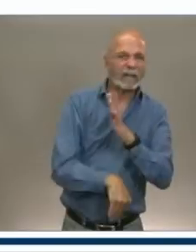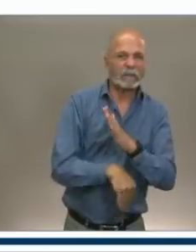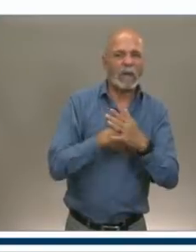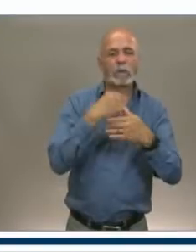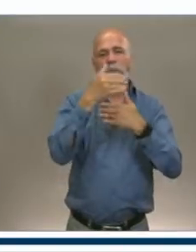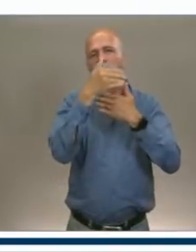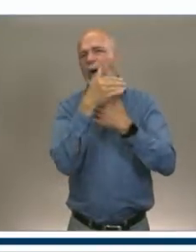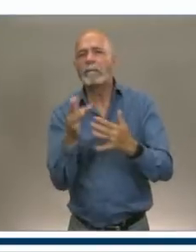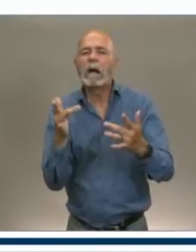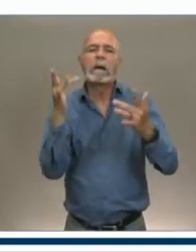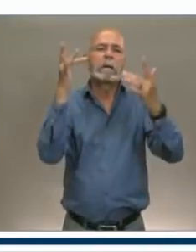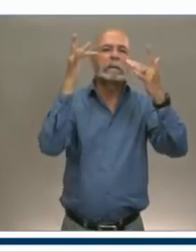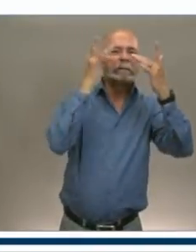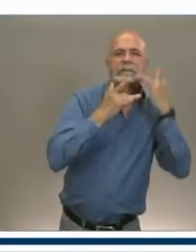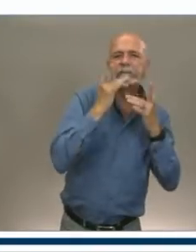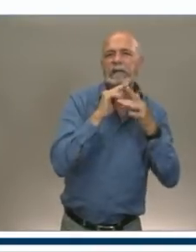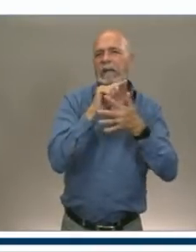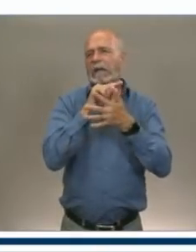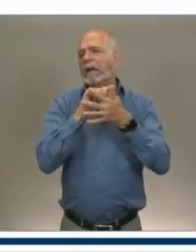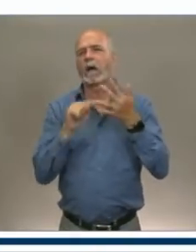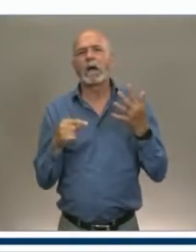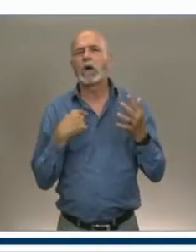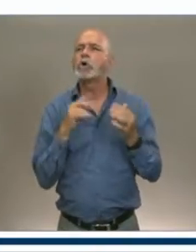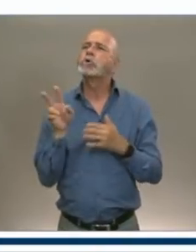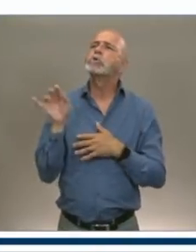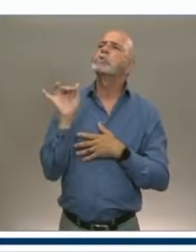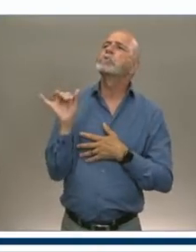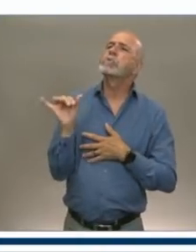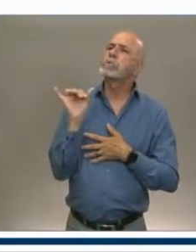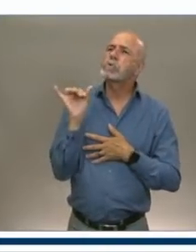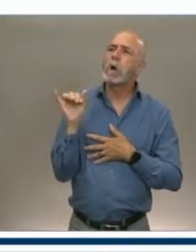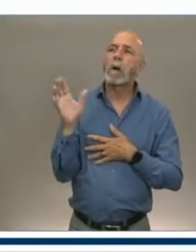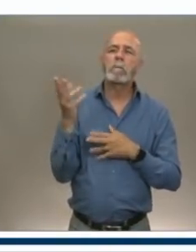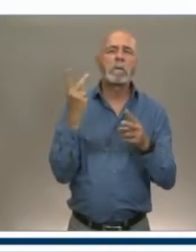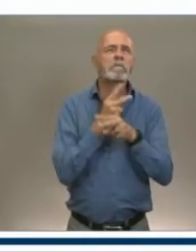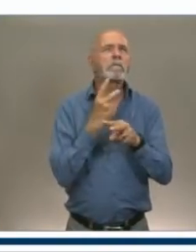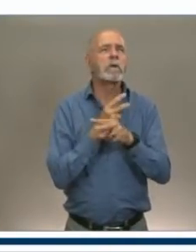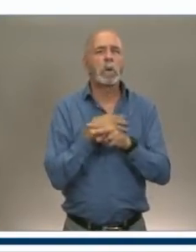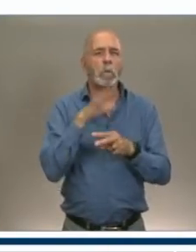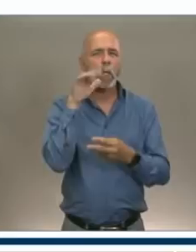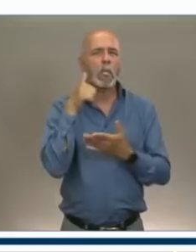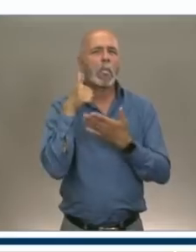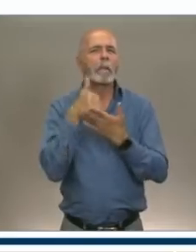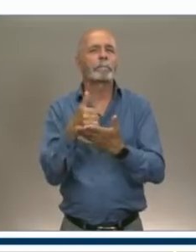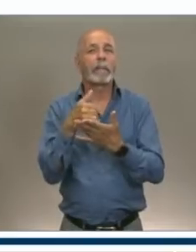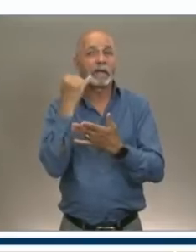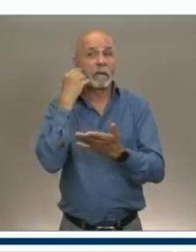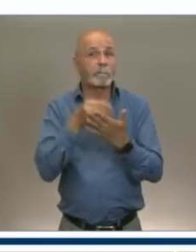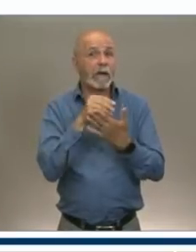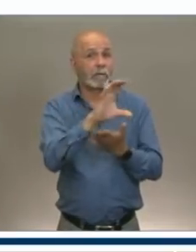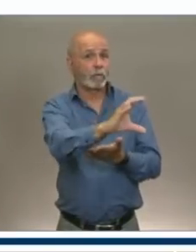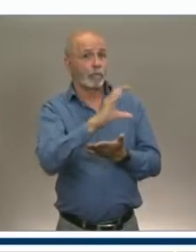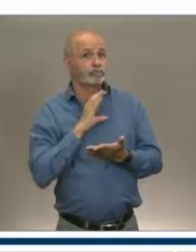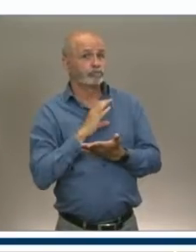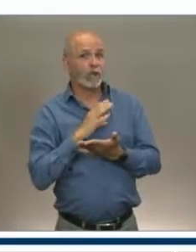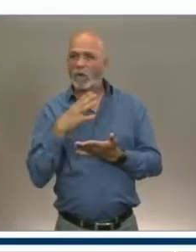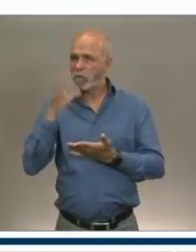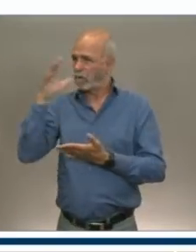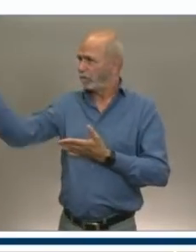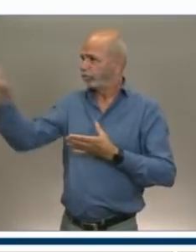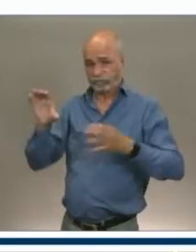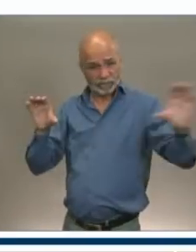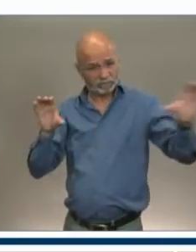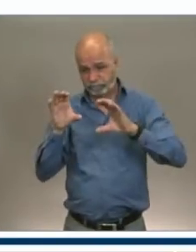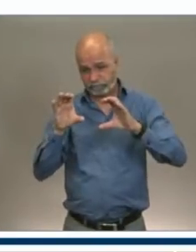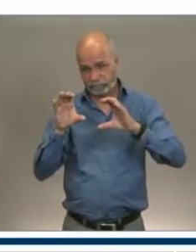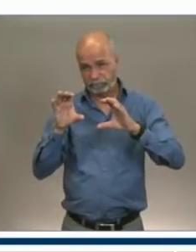they think they can leverage this quite well. They were going to actually take whatever dollars we gave them and match it and put programs together because they